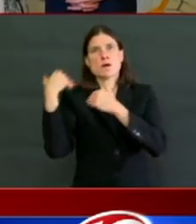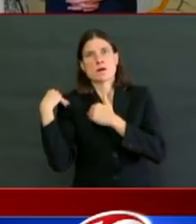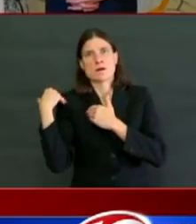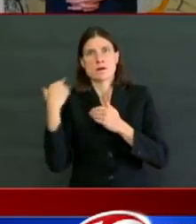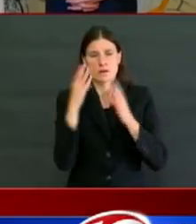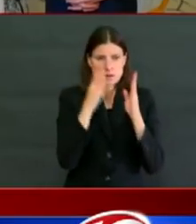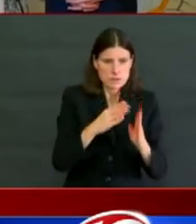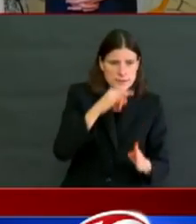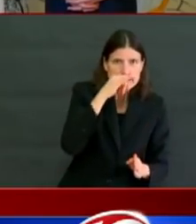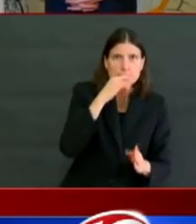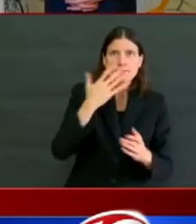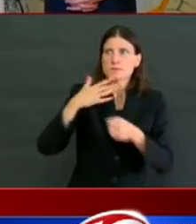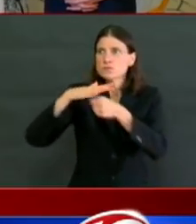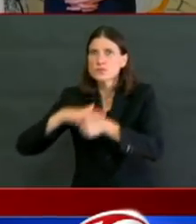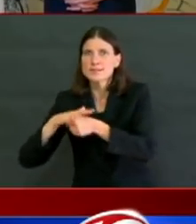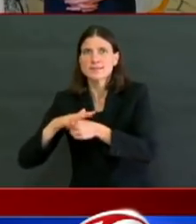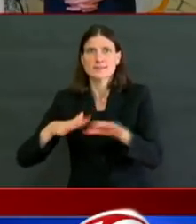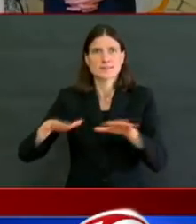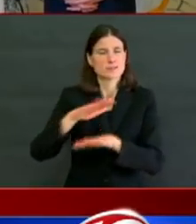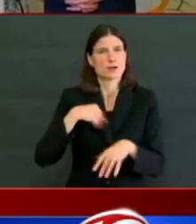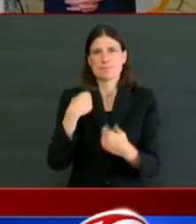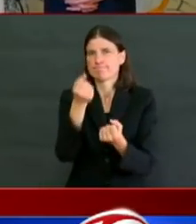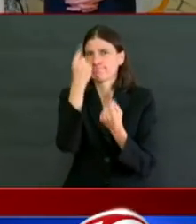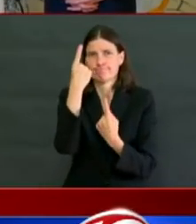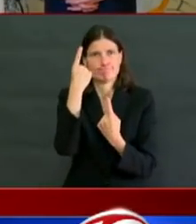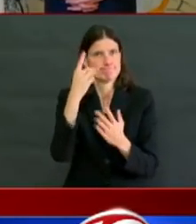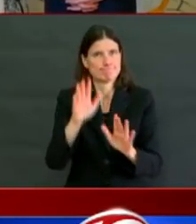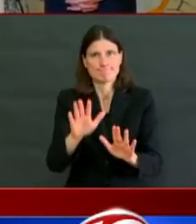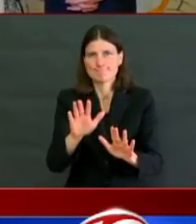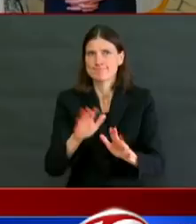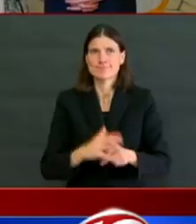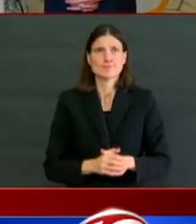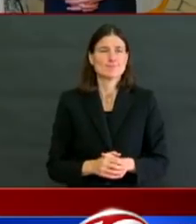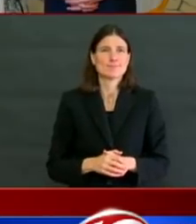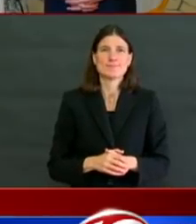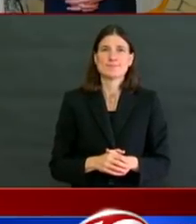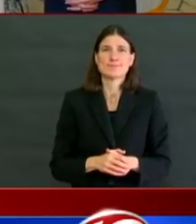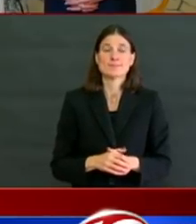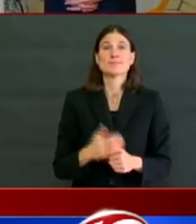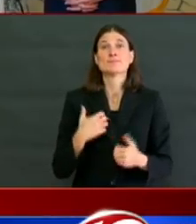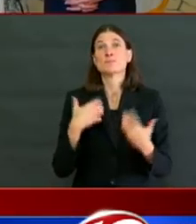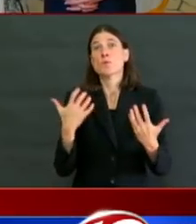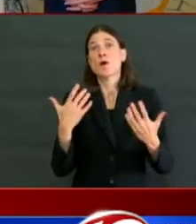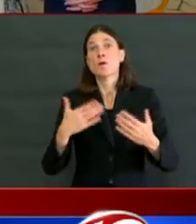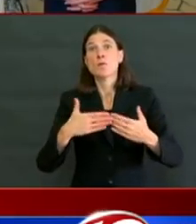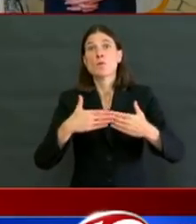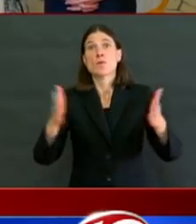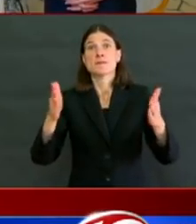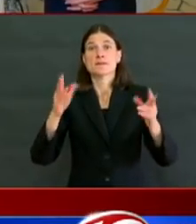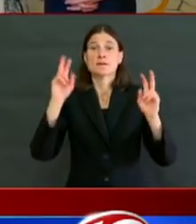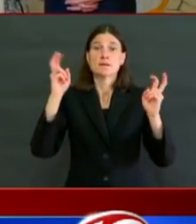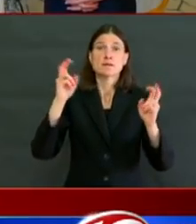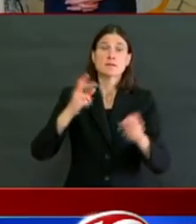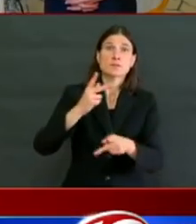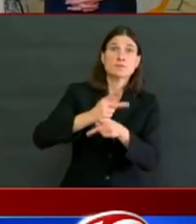to try to stand up child care again. We are going to do that. Closing schools and closing